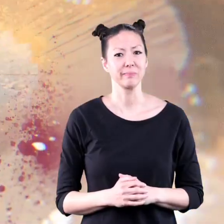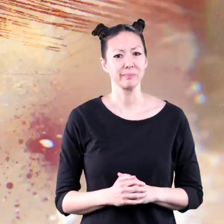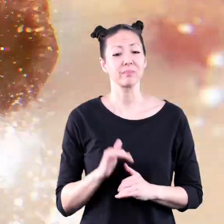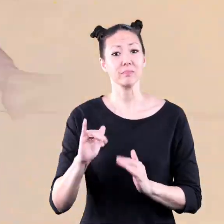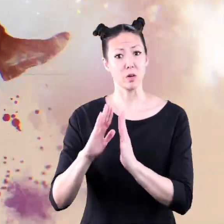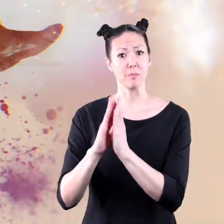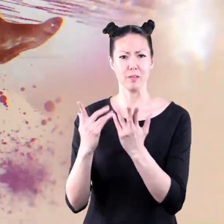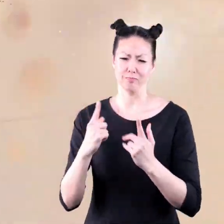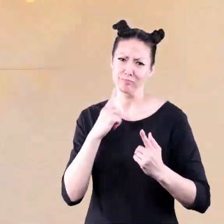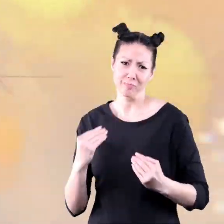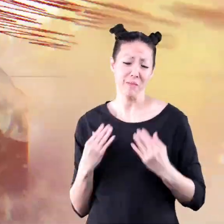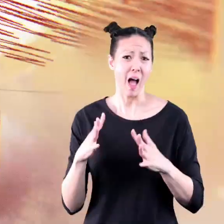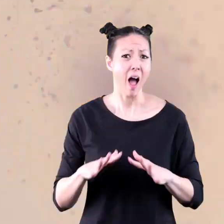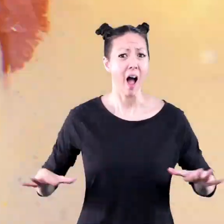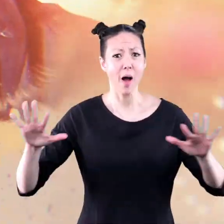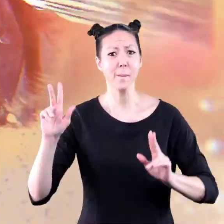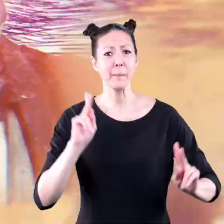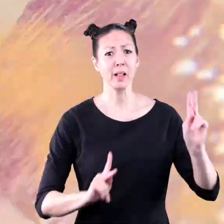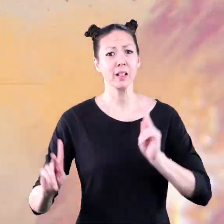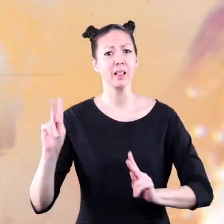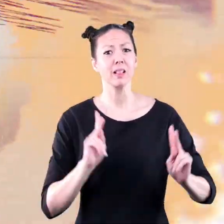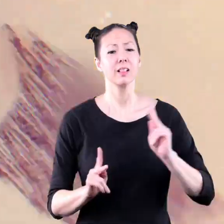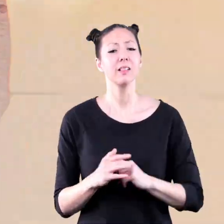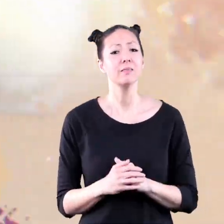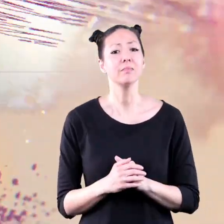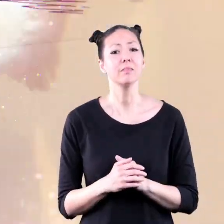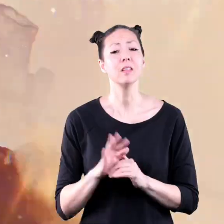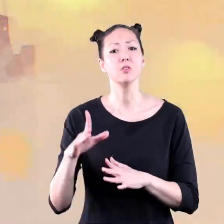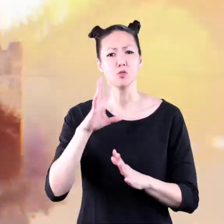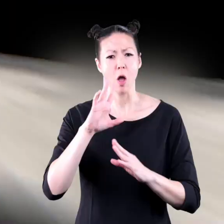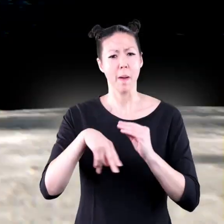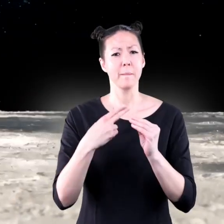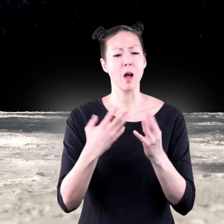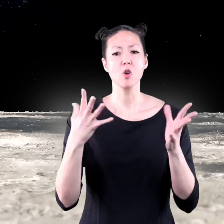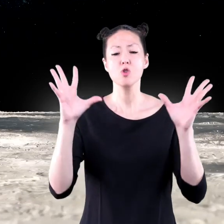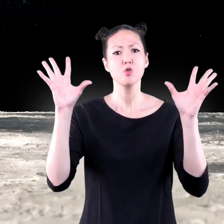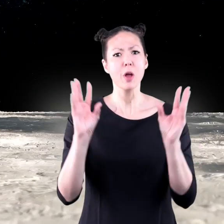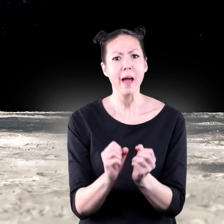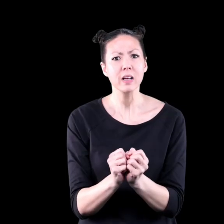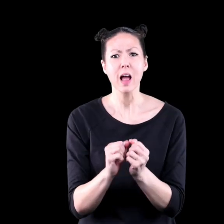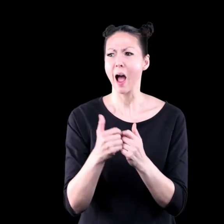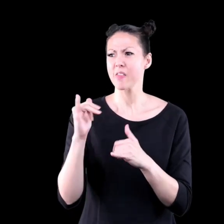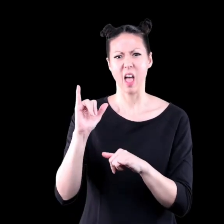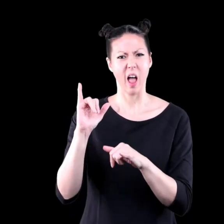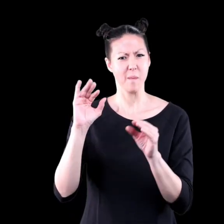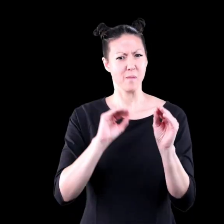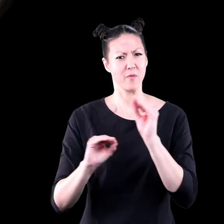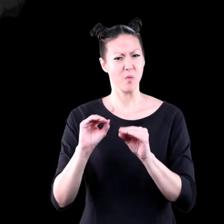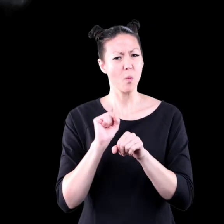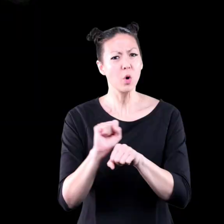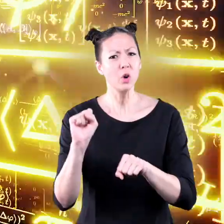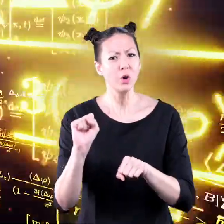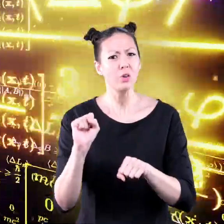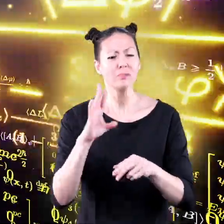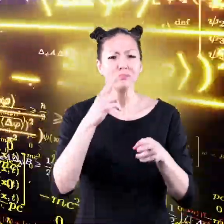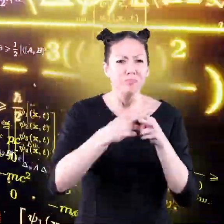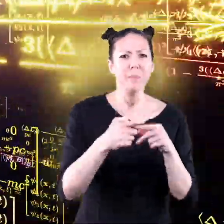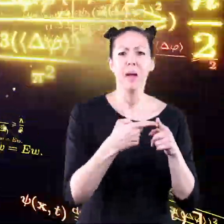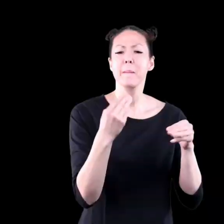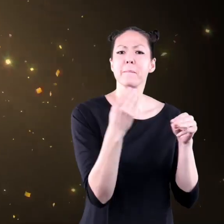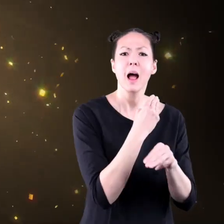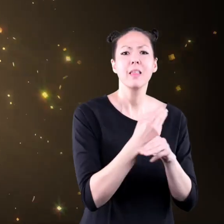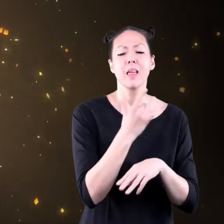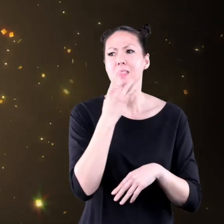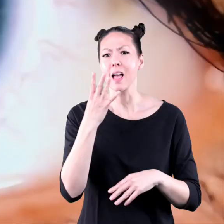That book inspired a lot of people. In it, he talks about gravity, how things move, math,